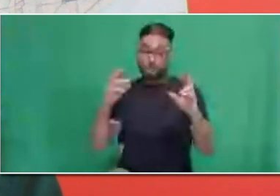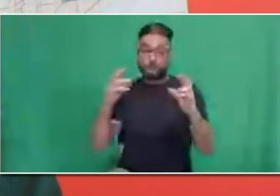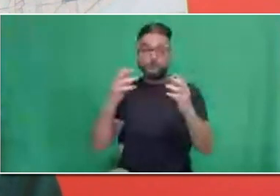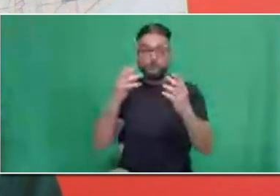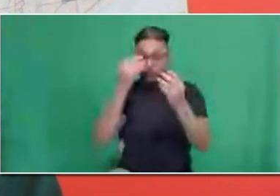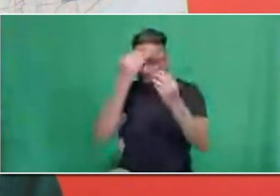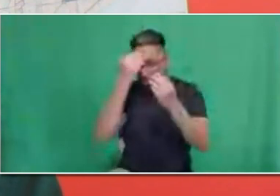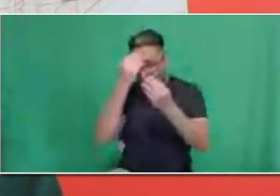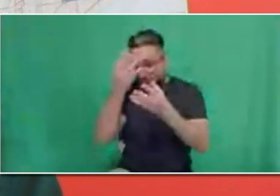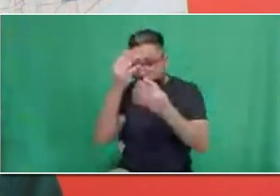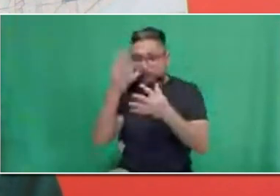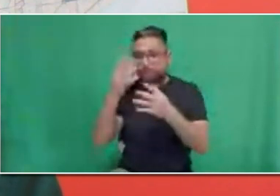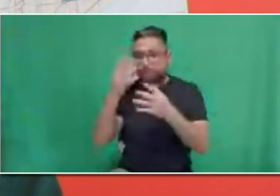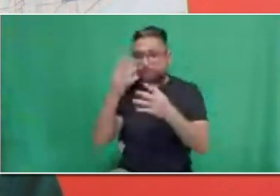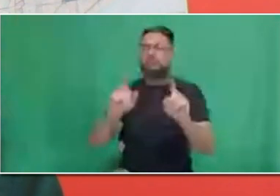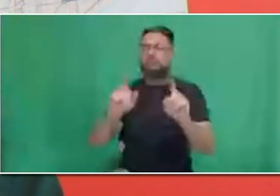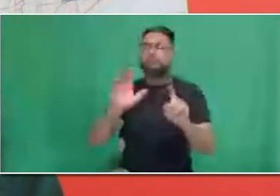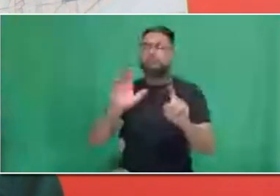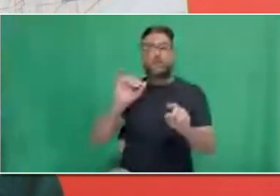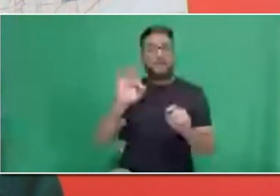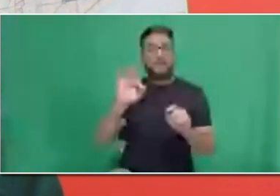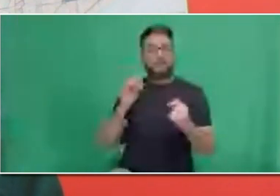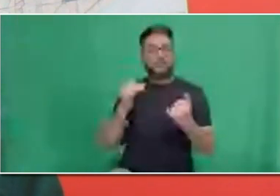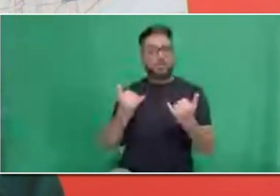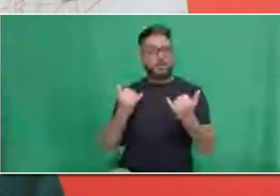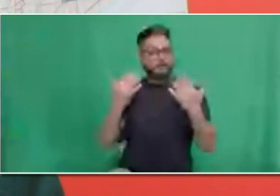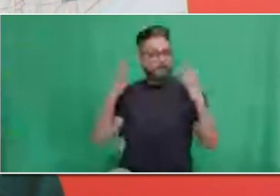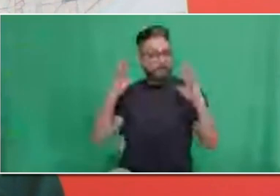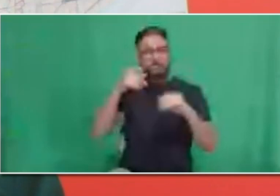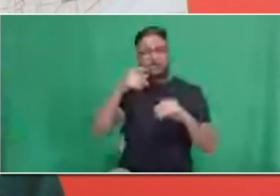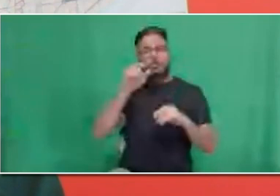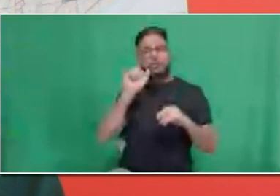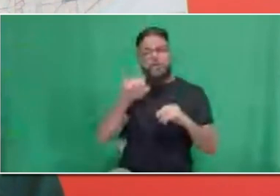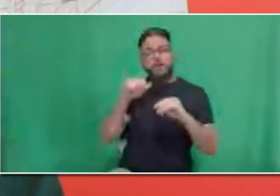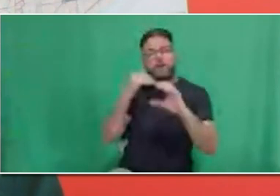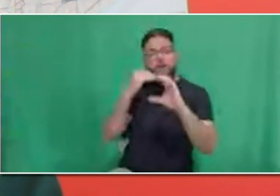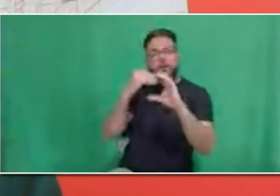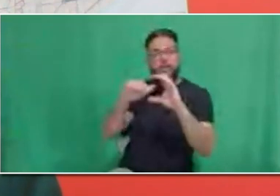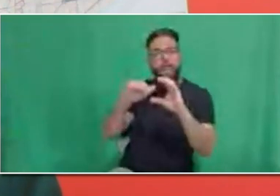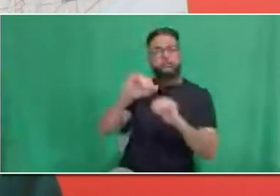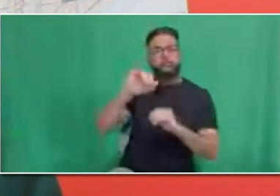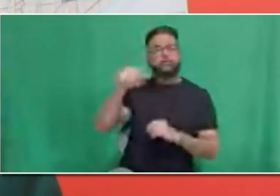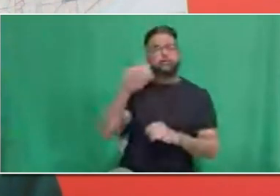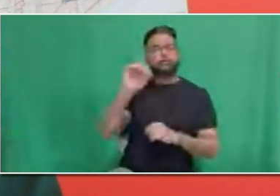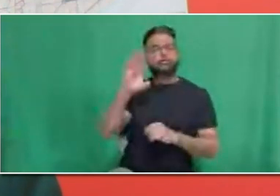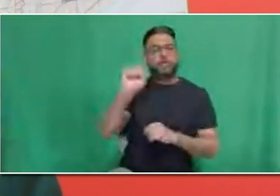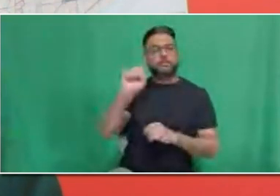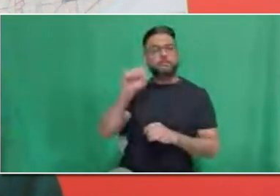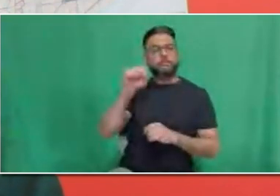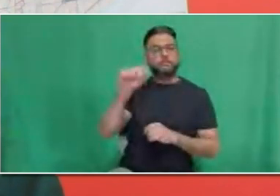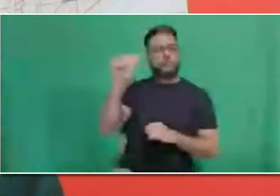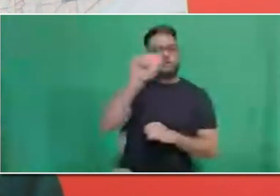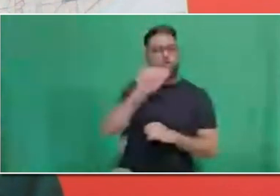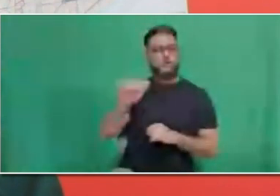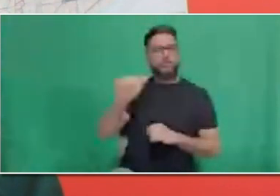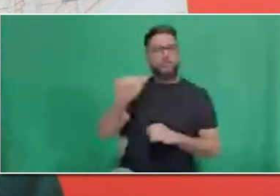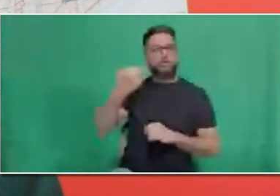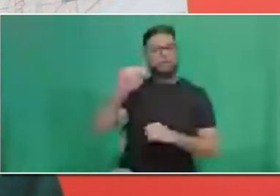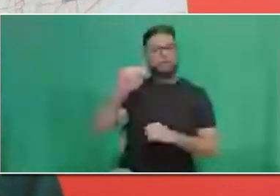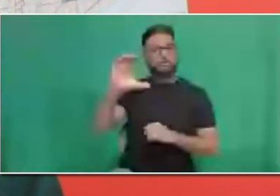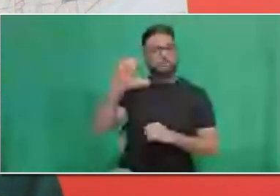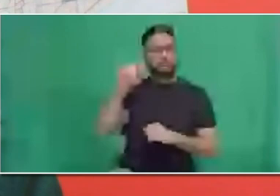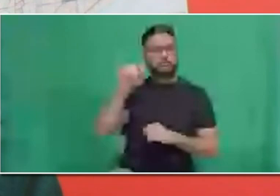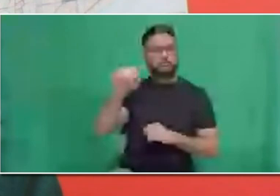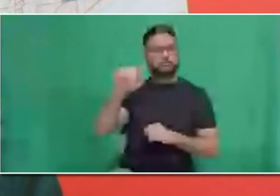at TTC.ca. I'd like to remind everyone that the session today is being recorded. So, if you are